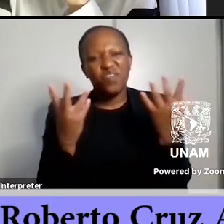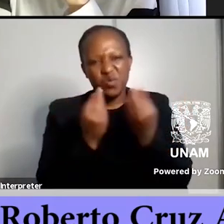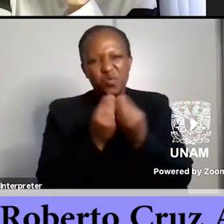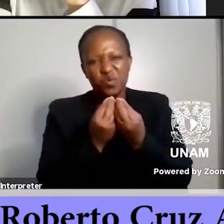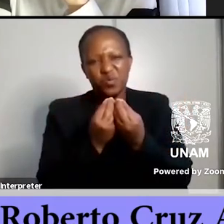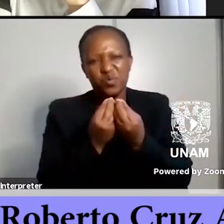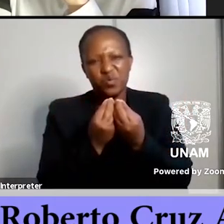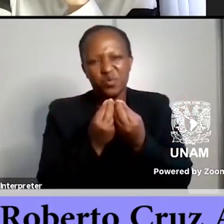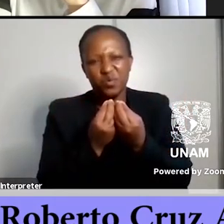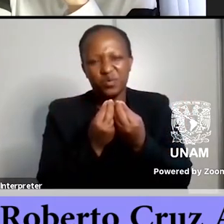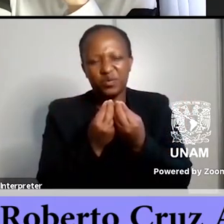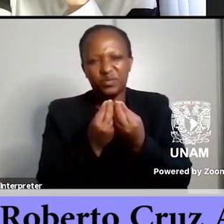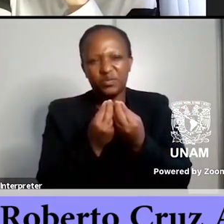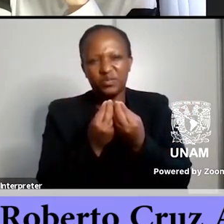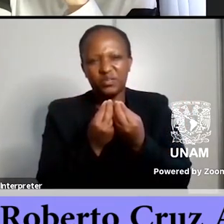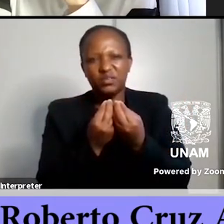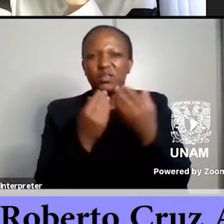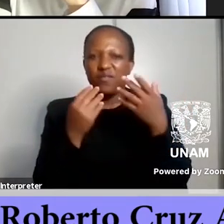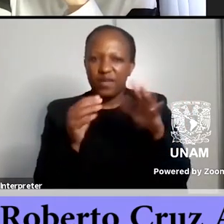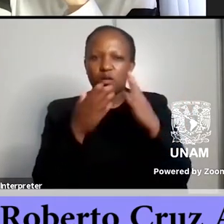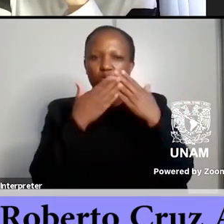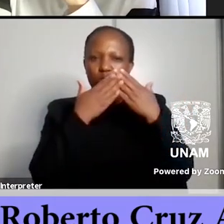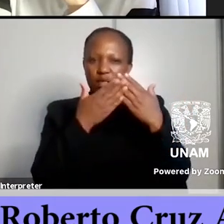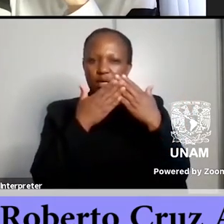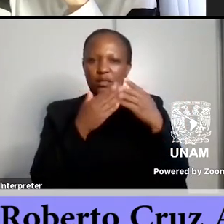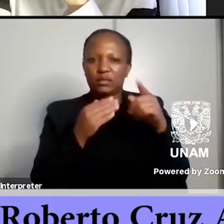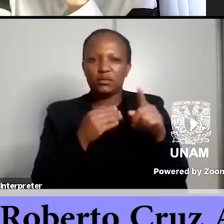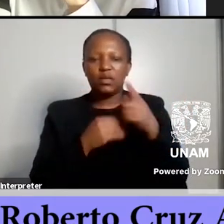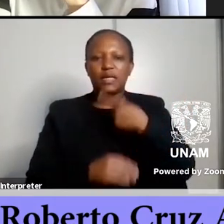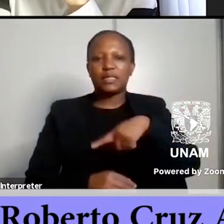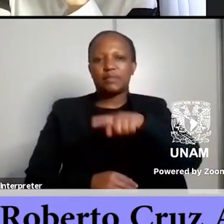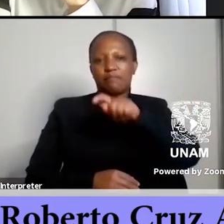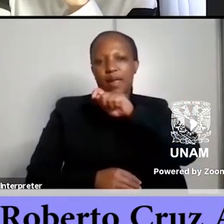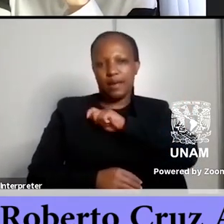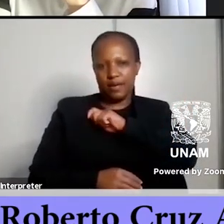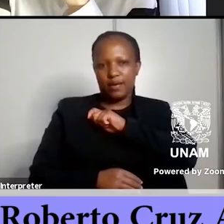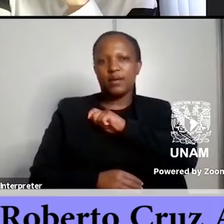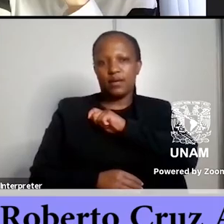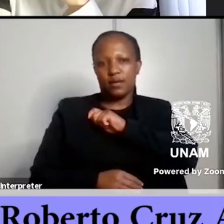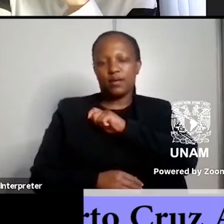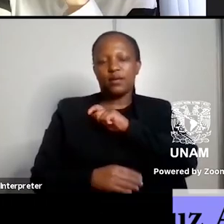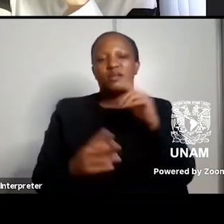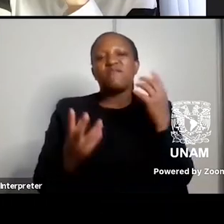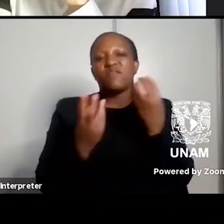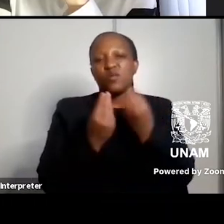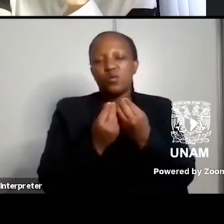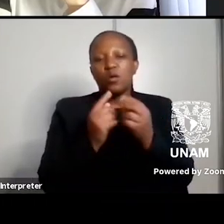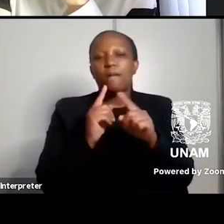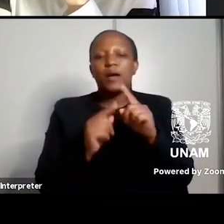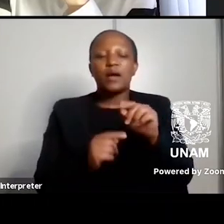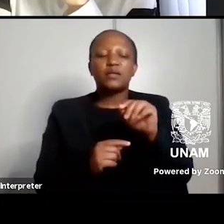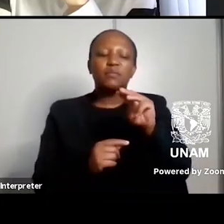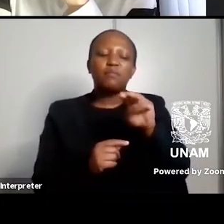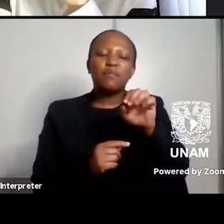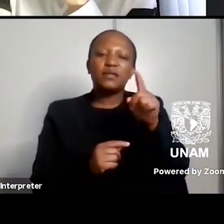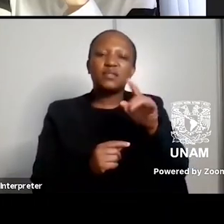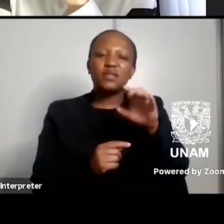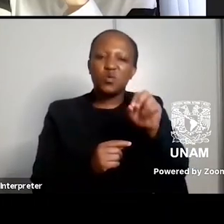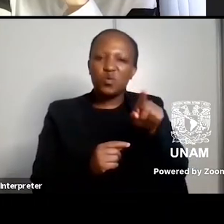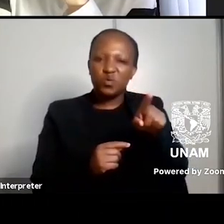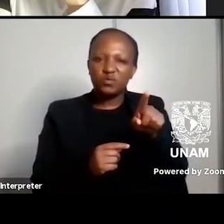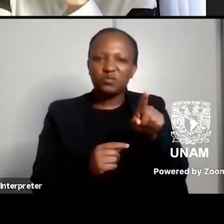as also as has studied uh Spain for example but in Mexico we don't have a